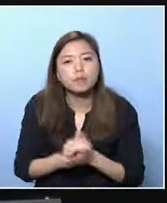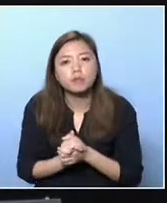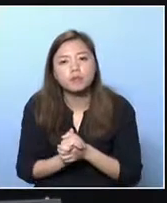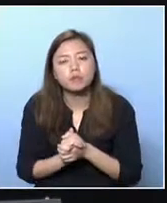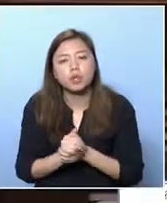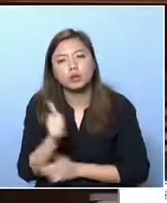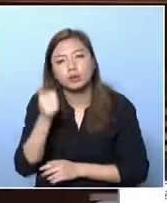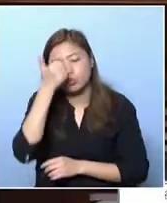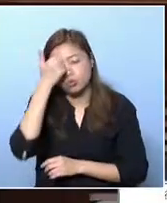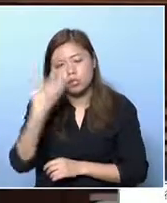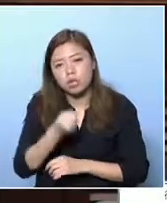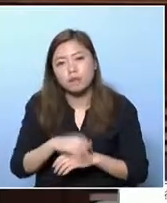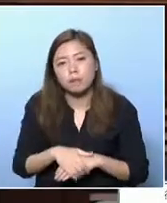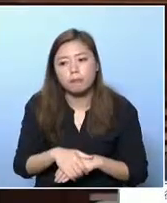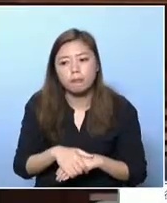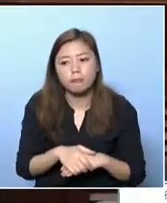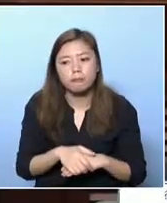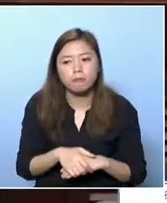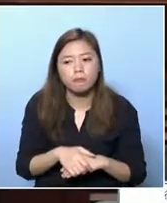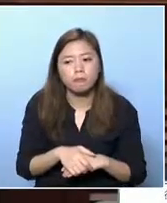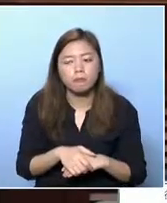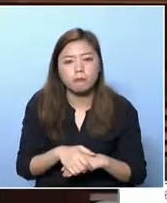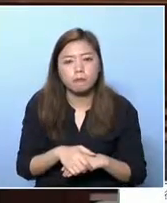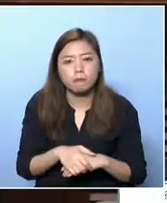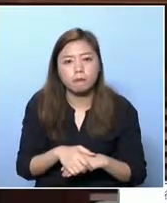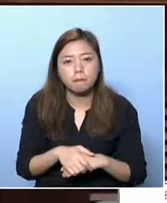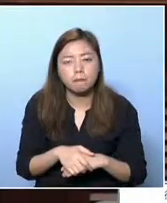to address the issues?